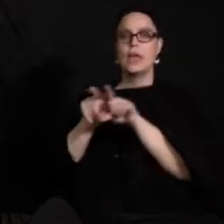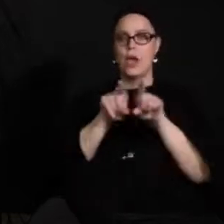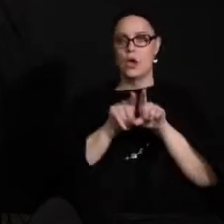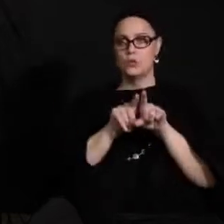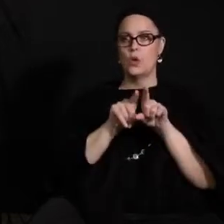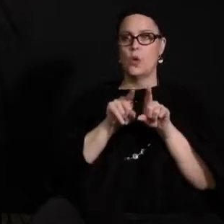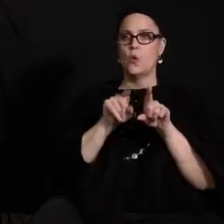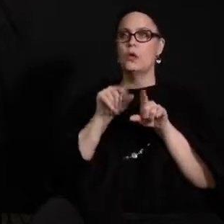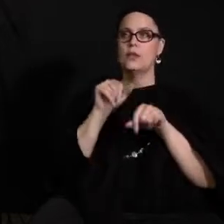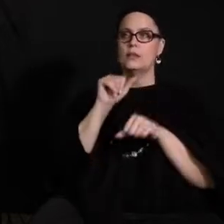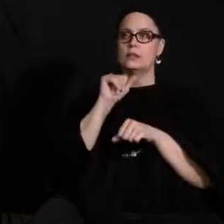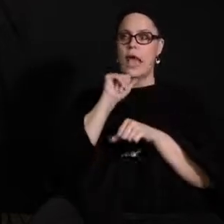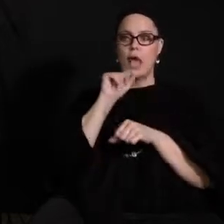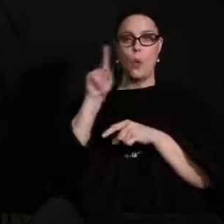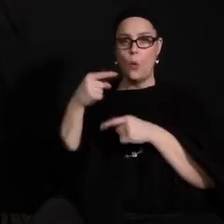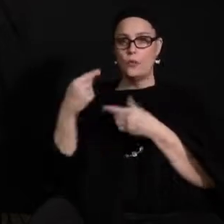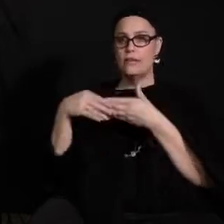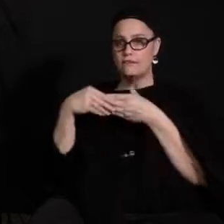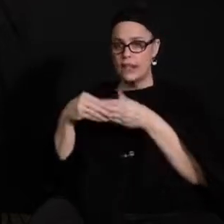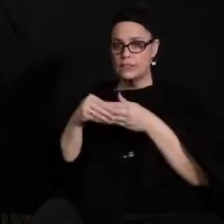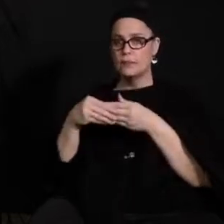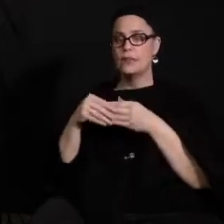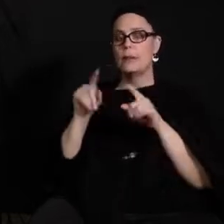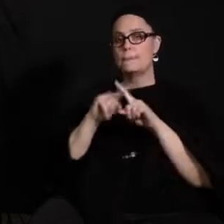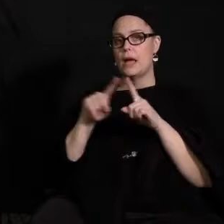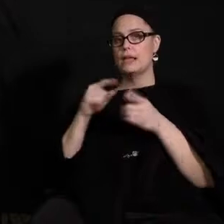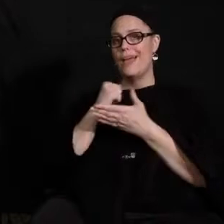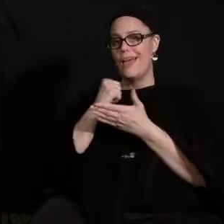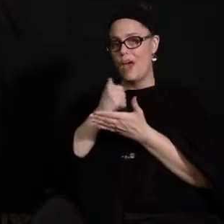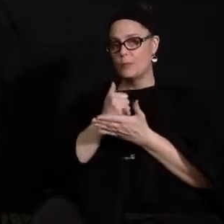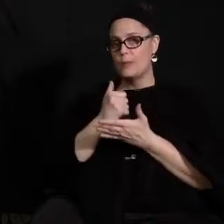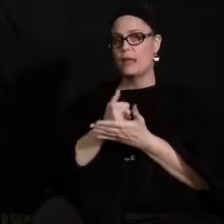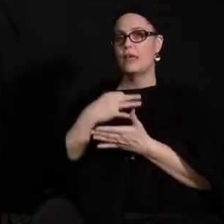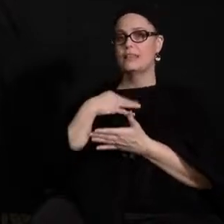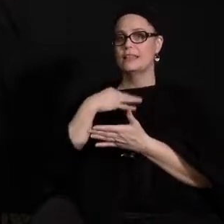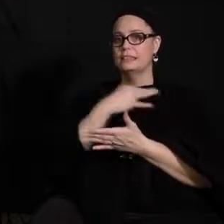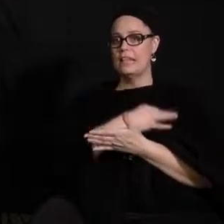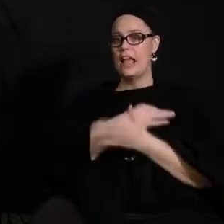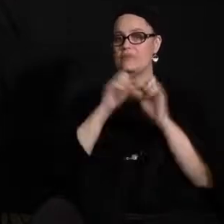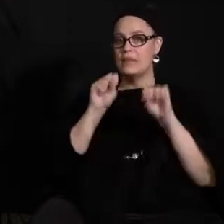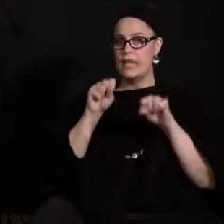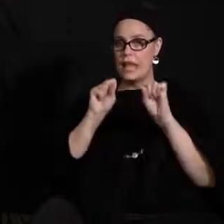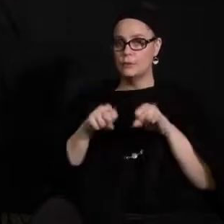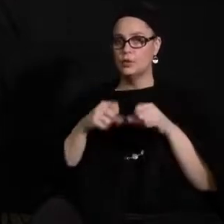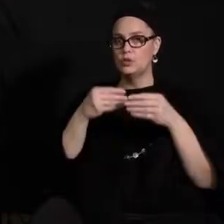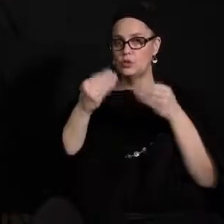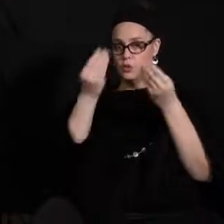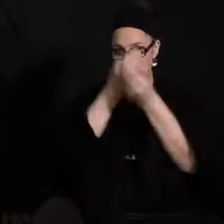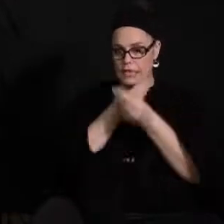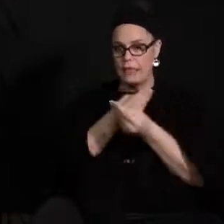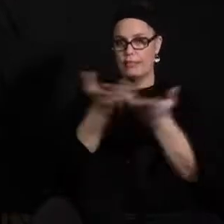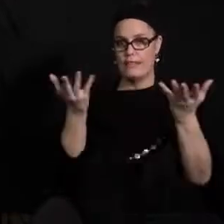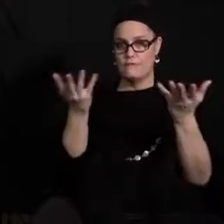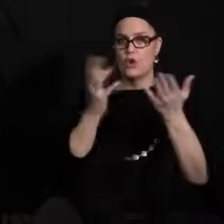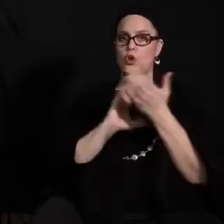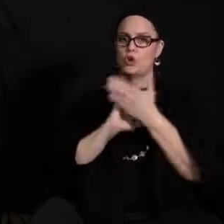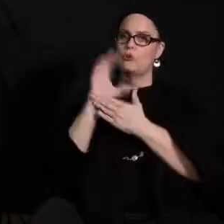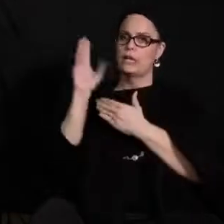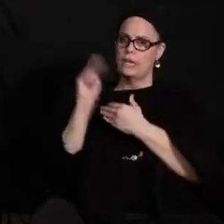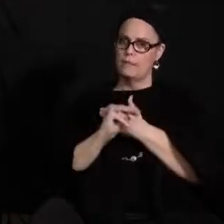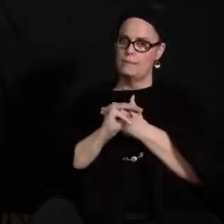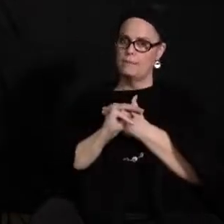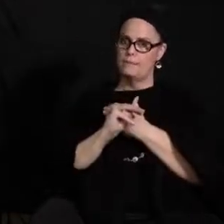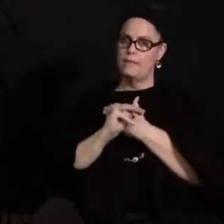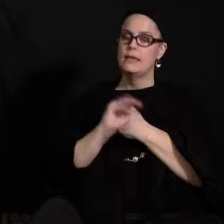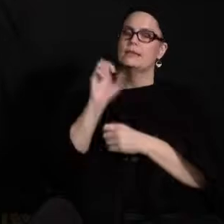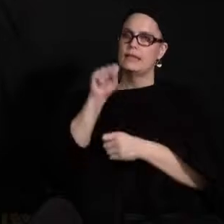not just flexibility for them but also being more helpful to staff delivering curriculum correct it it is it's both